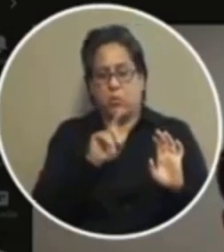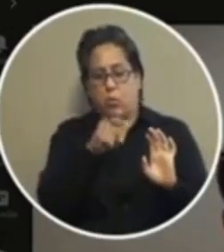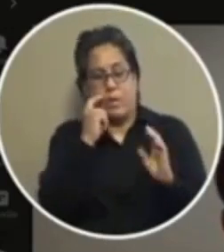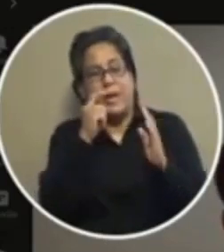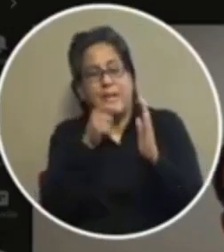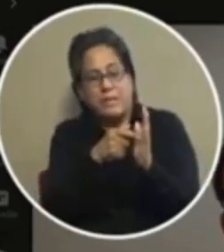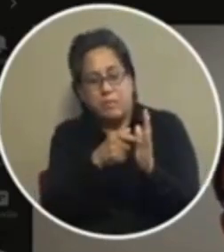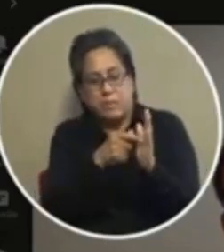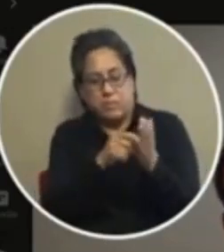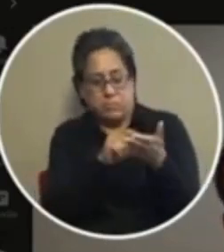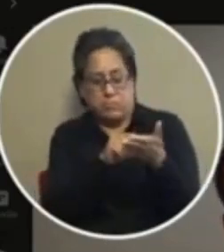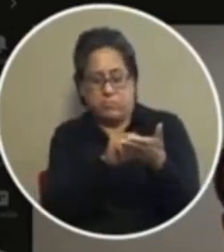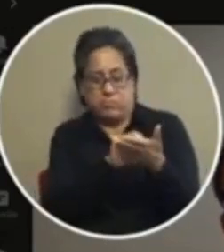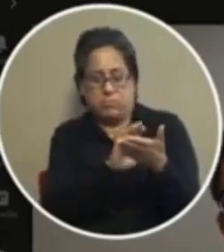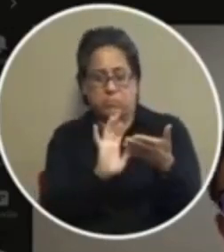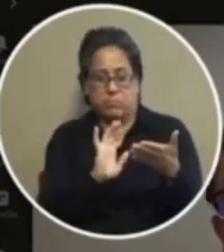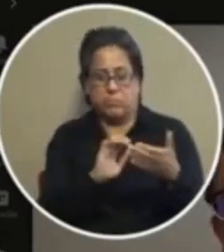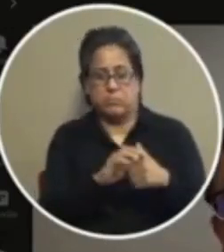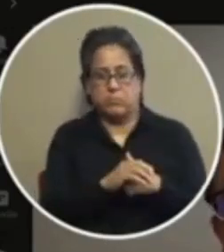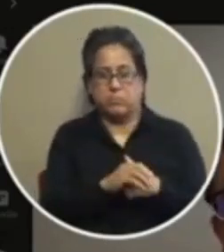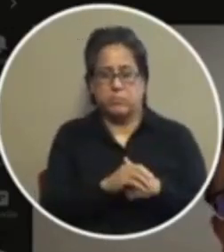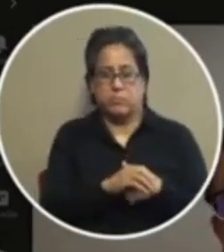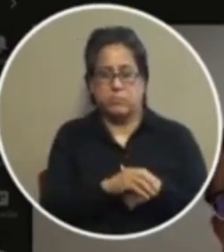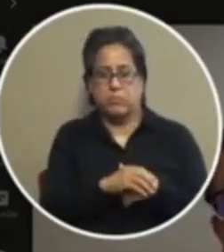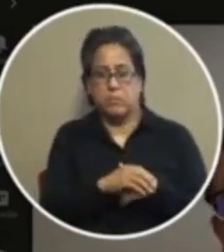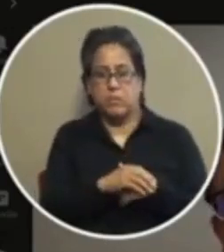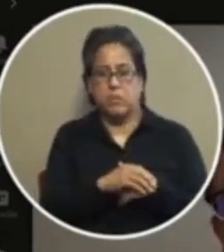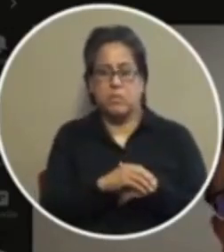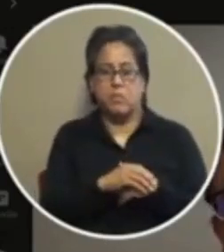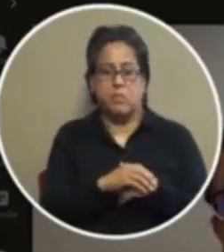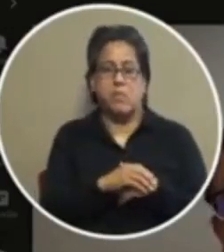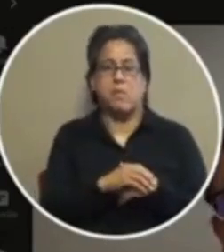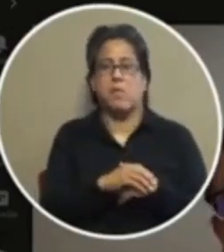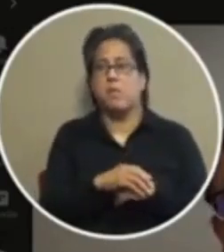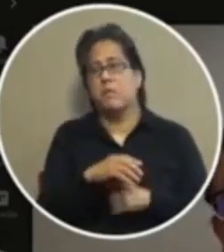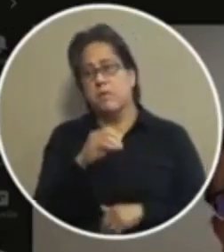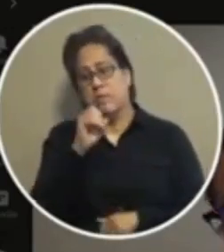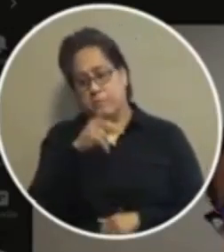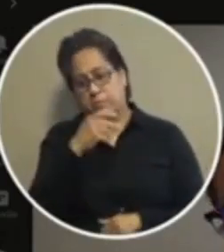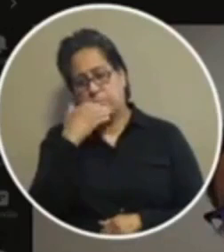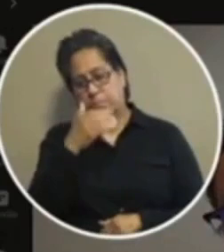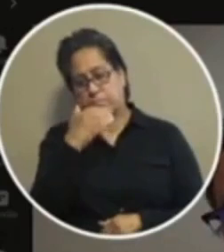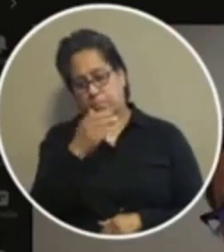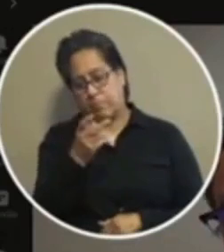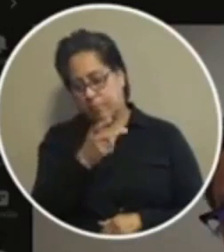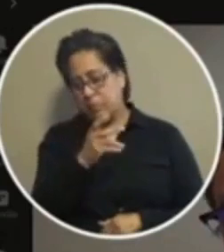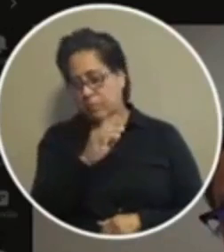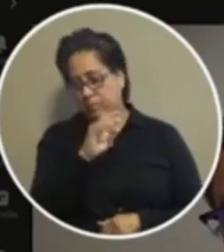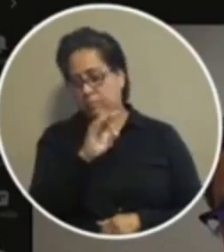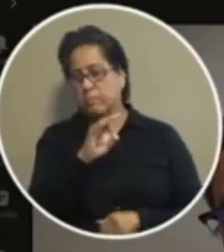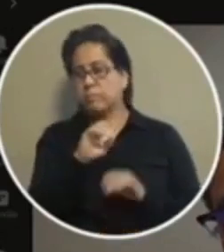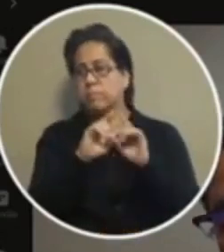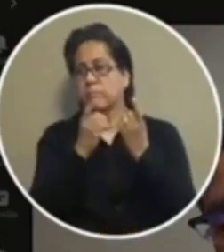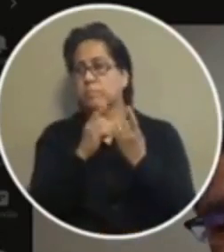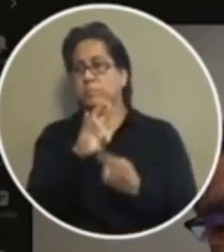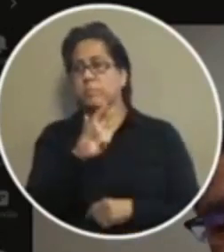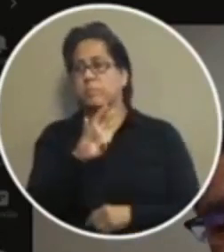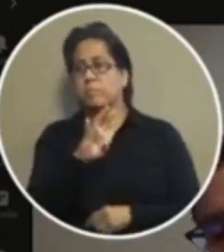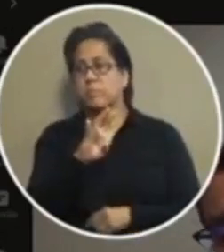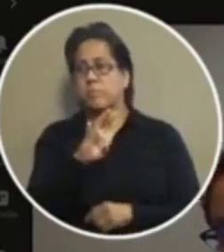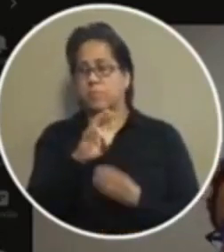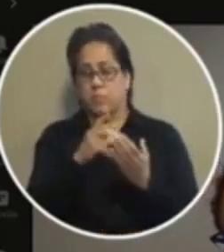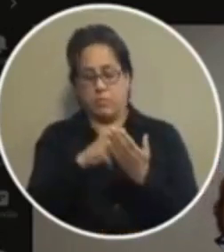was identify them period okay okay thank you both we appreciate that um you know the the